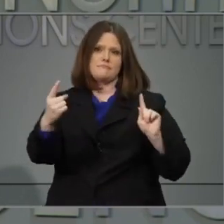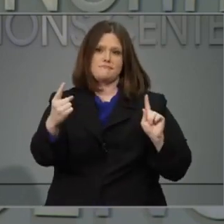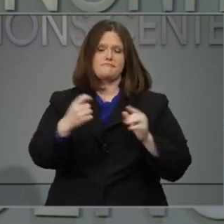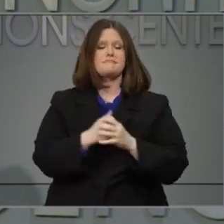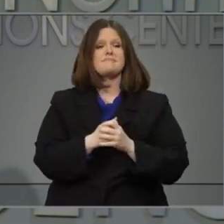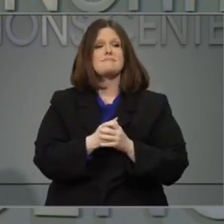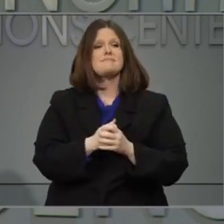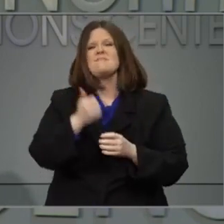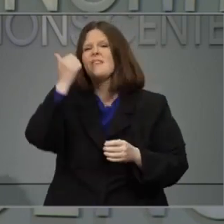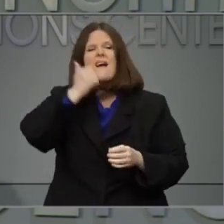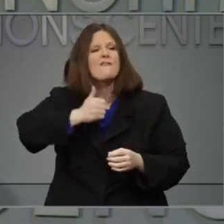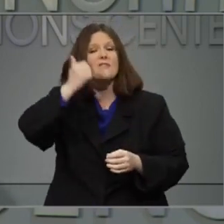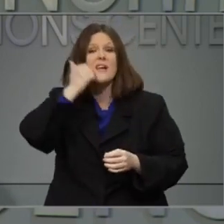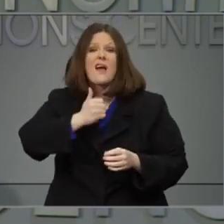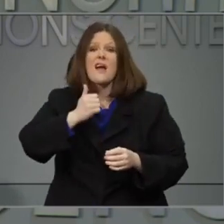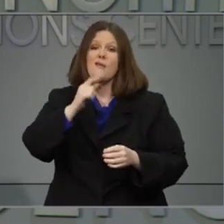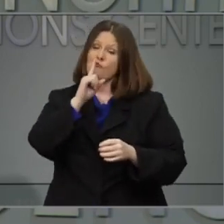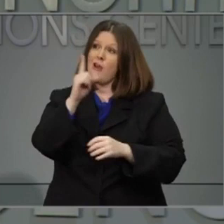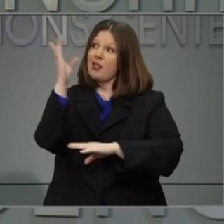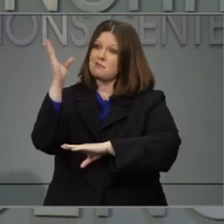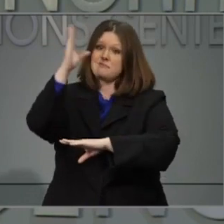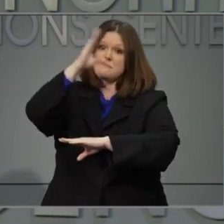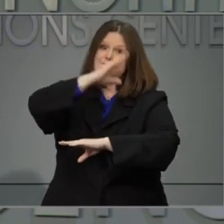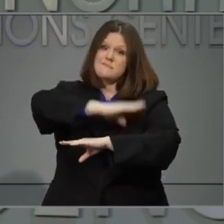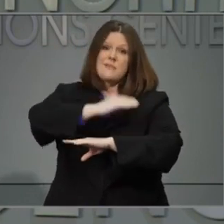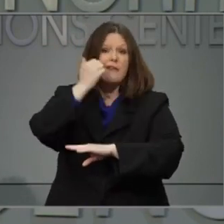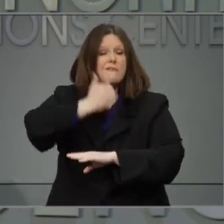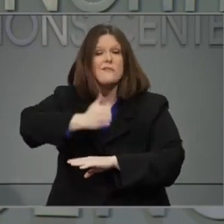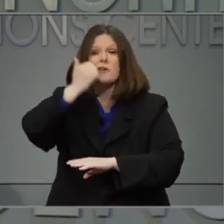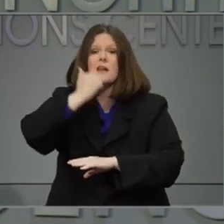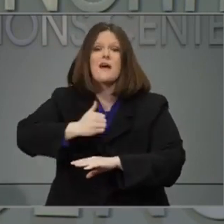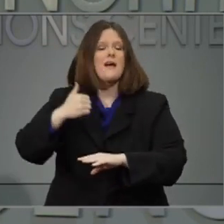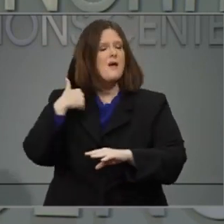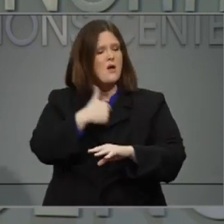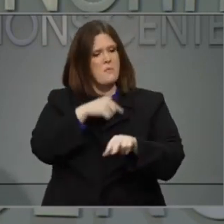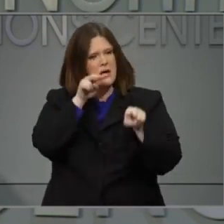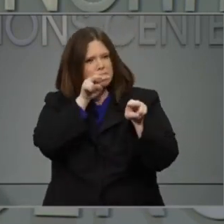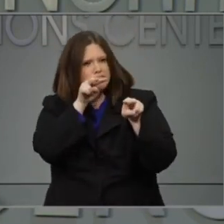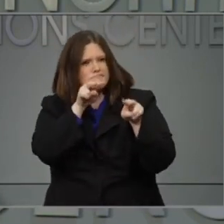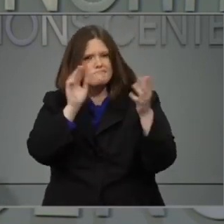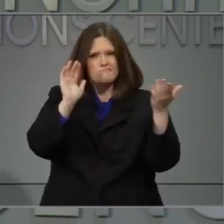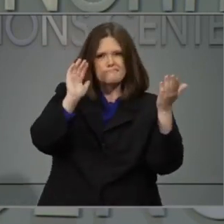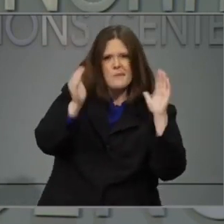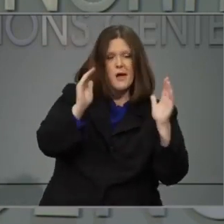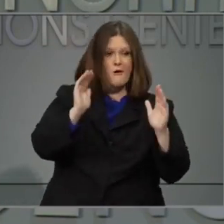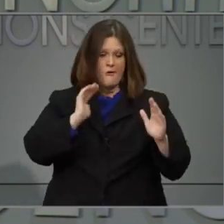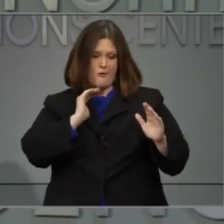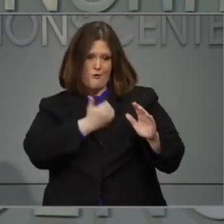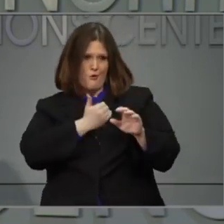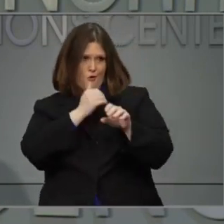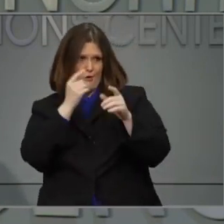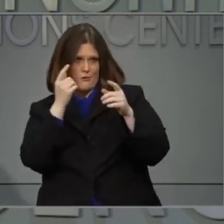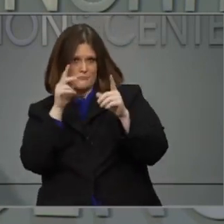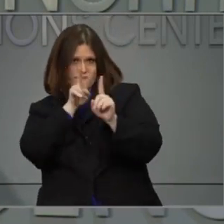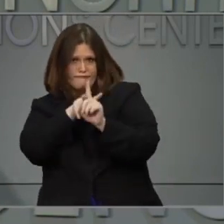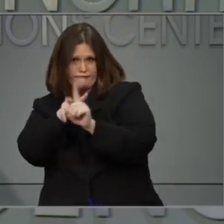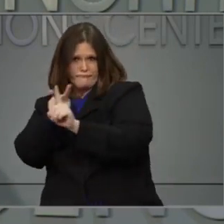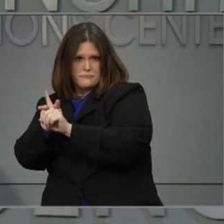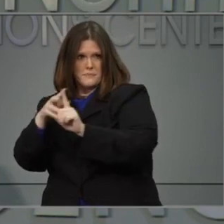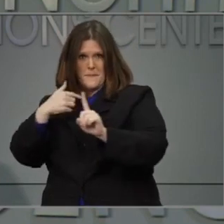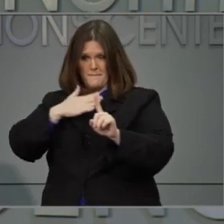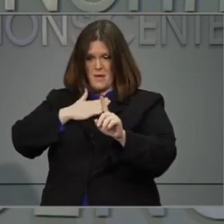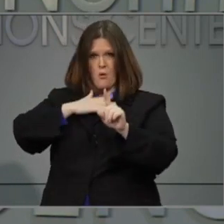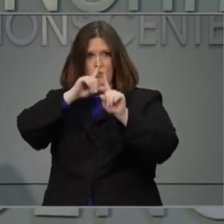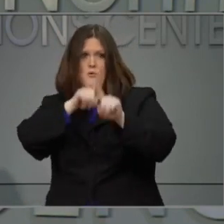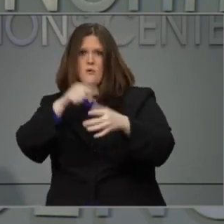Every day, several times a day, we're looking closely at whether our efforts and interventions are doing enough.